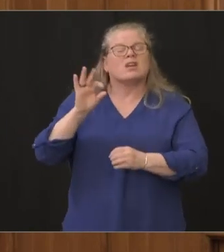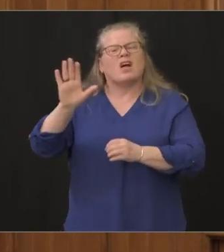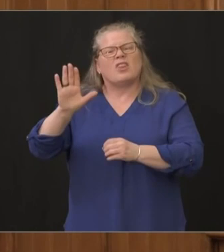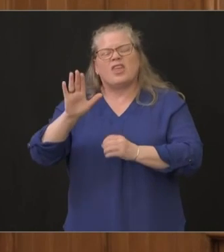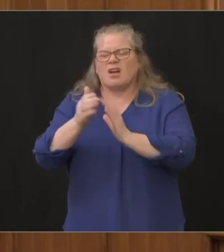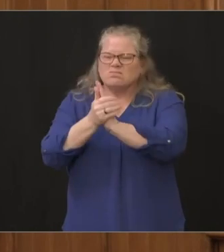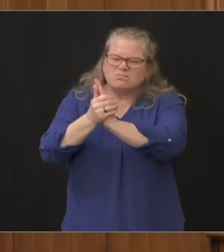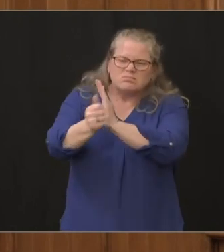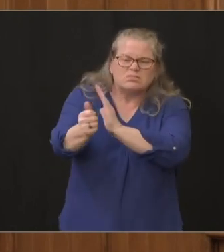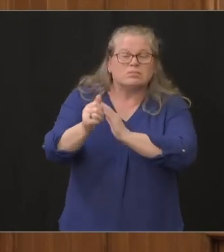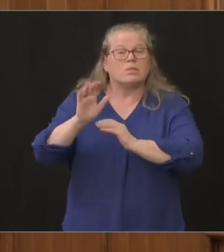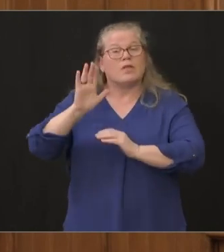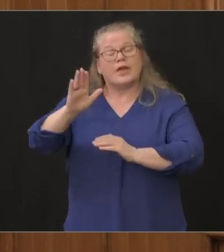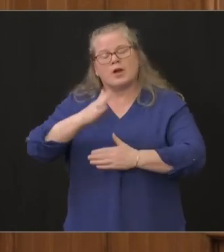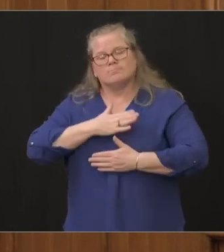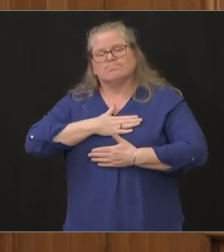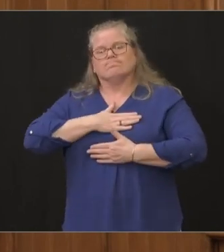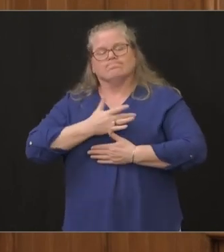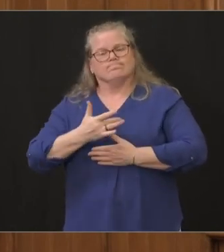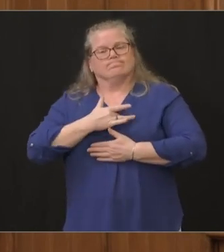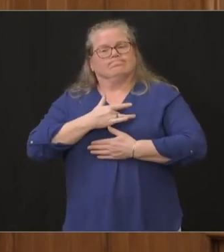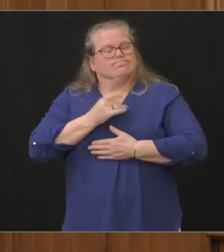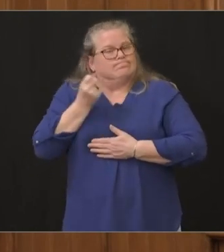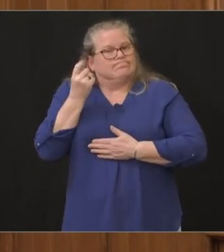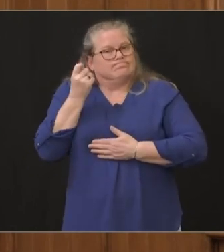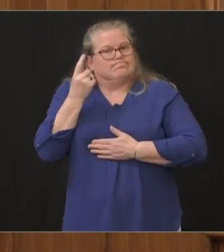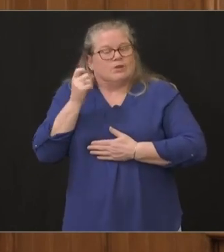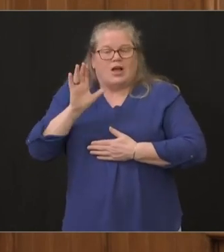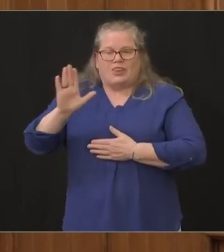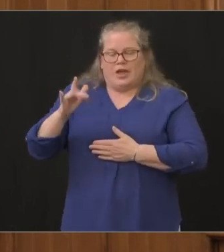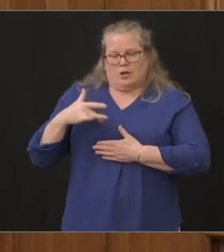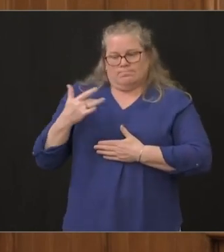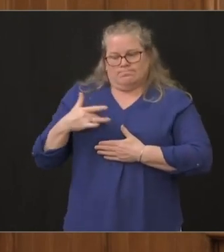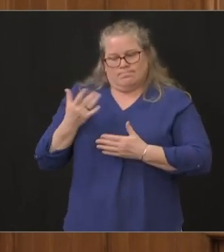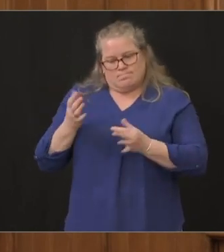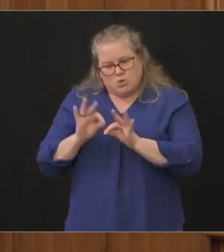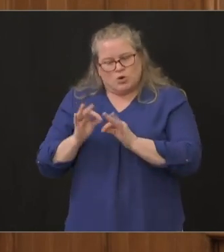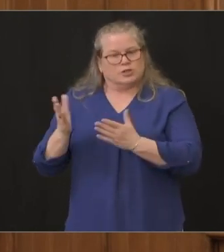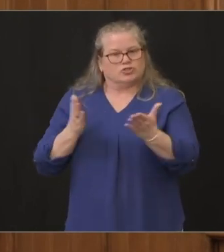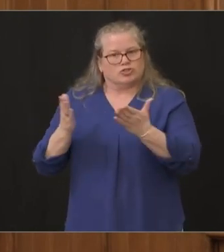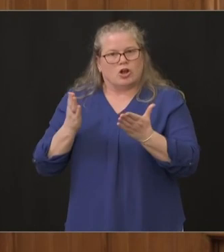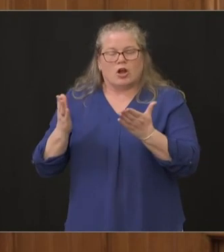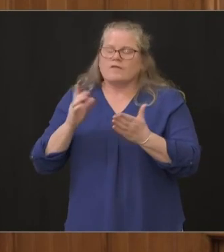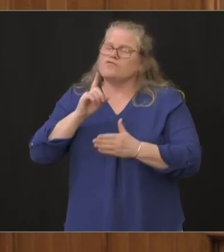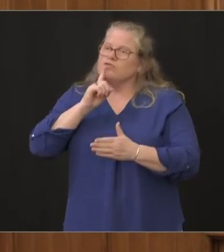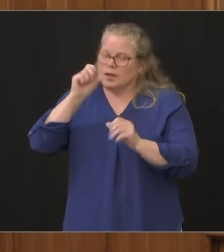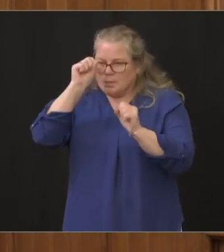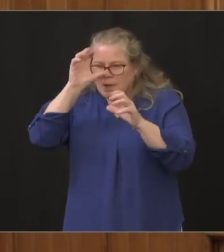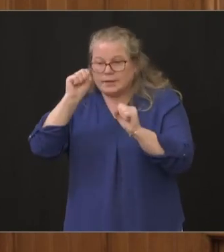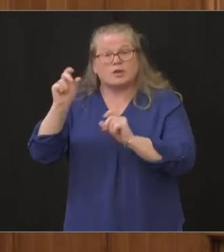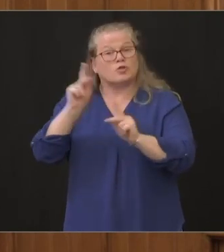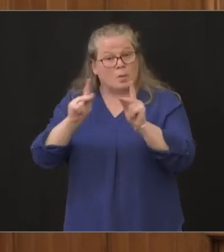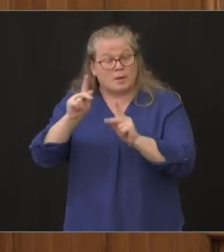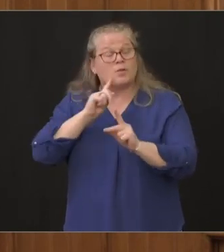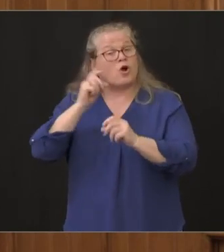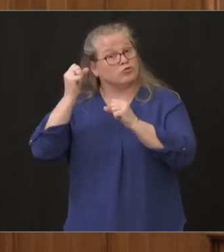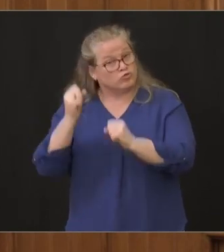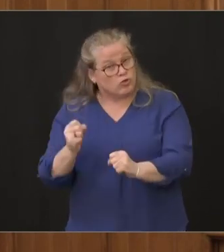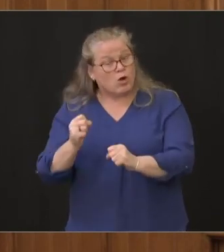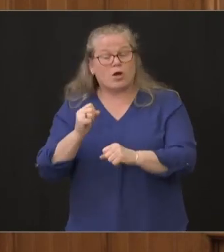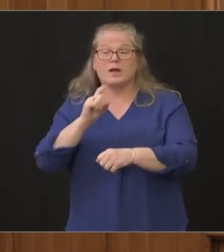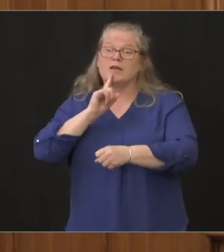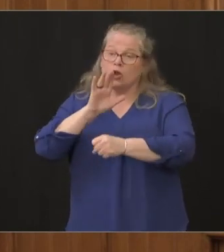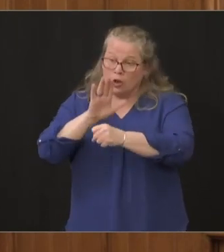their sense of service is absolutely remarkable so people are strong they're committed and they're